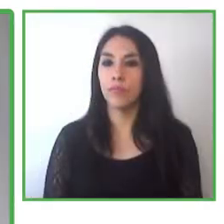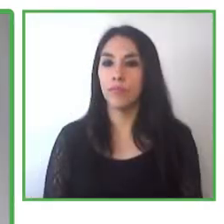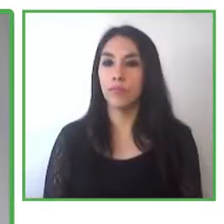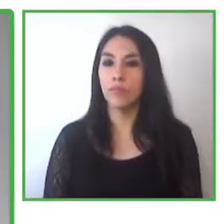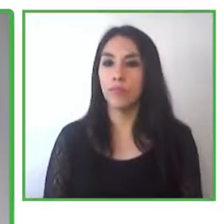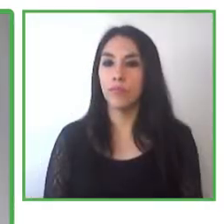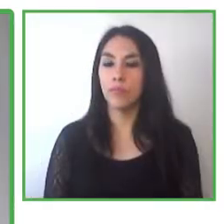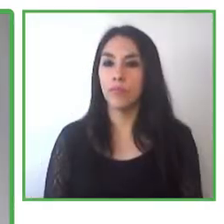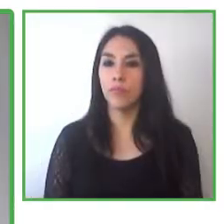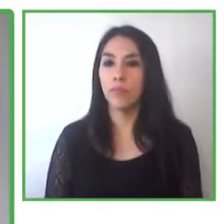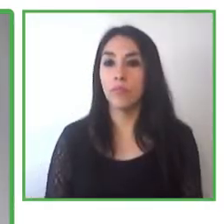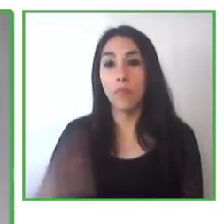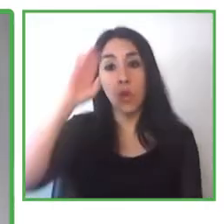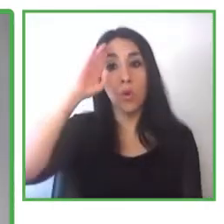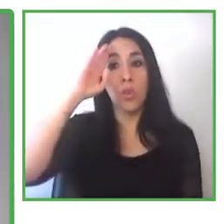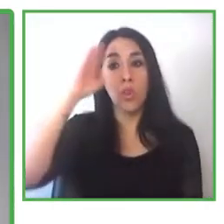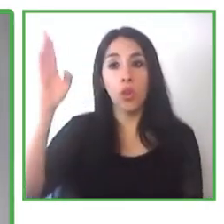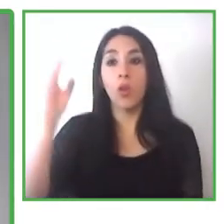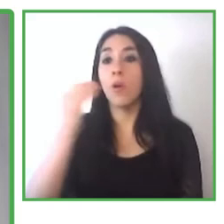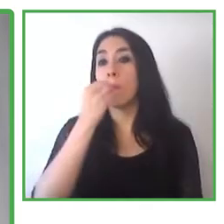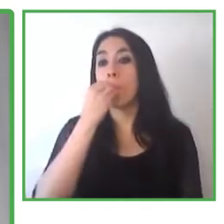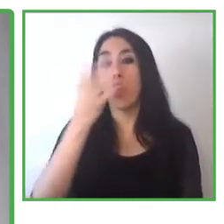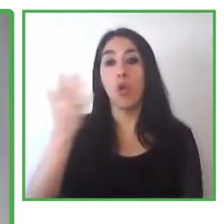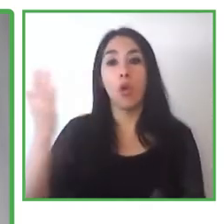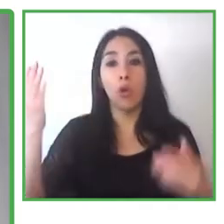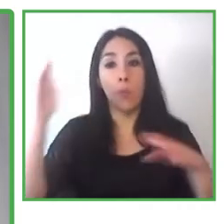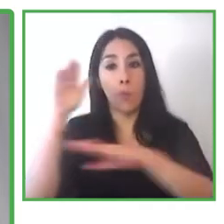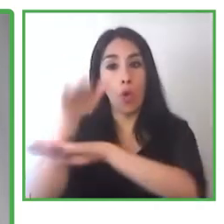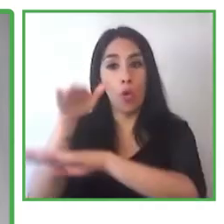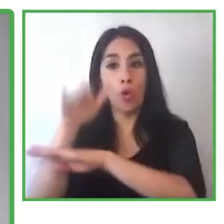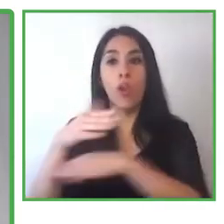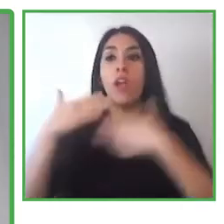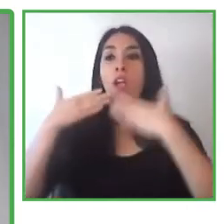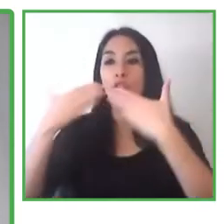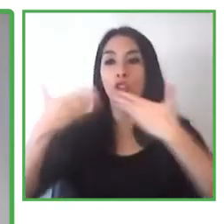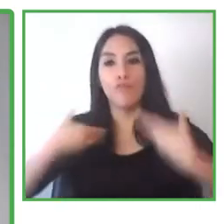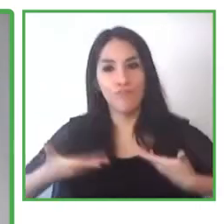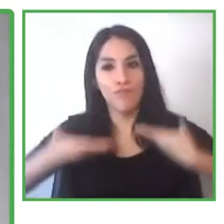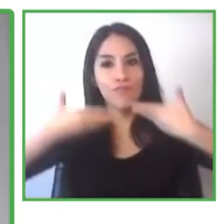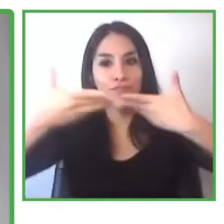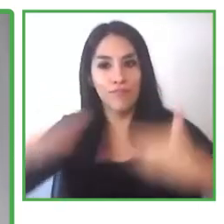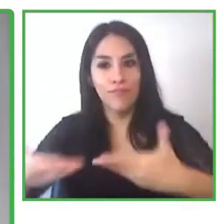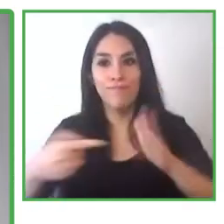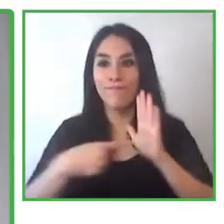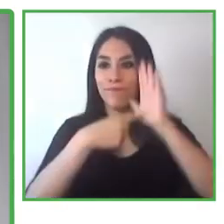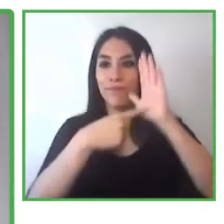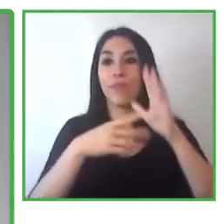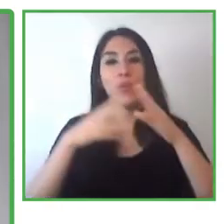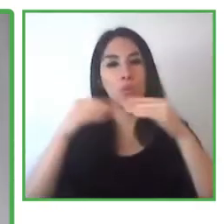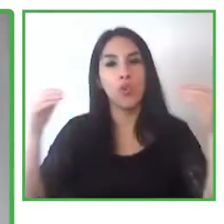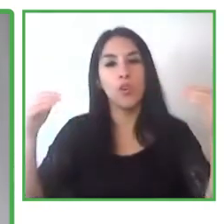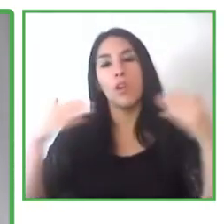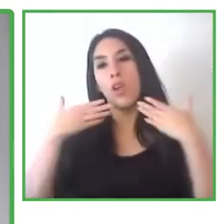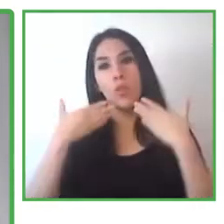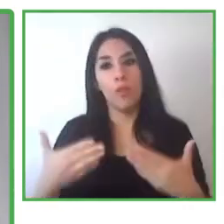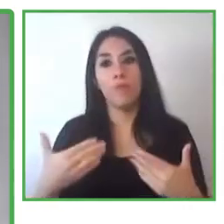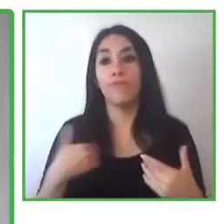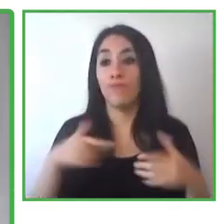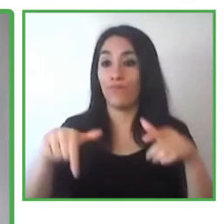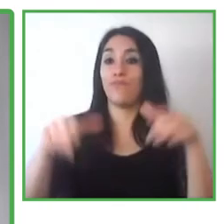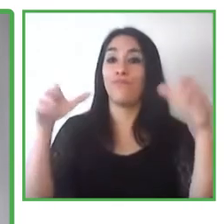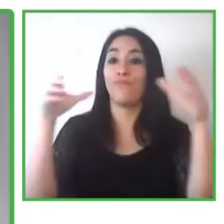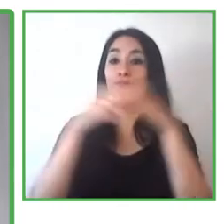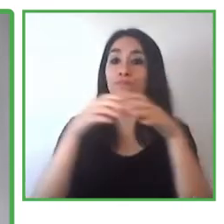Good afternoon. Well, thank you very much for the introduction. I want to thank the foundation